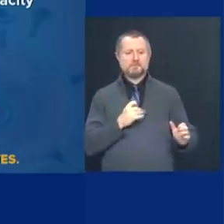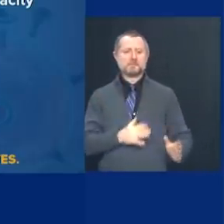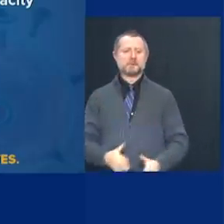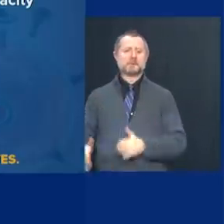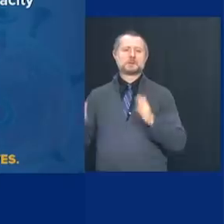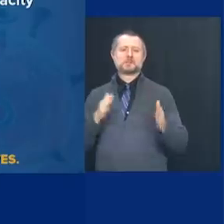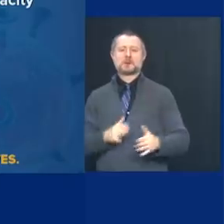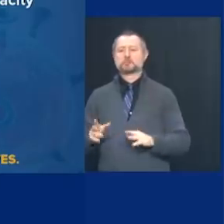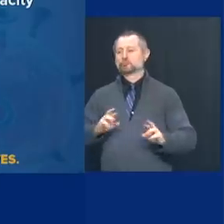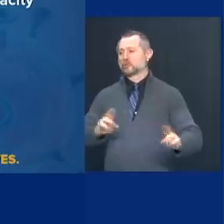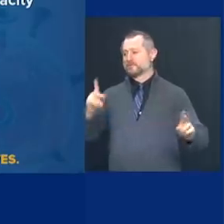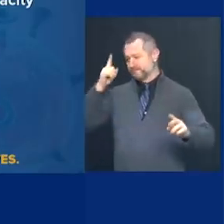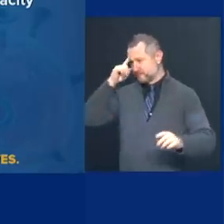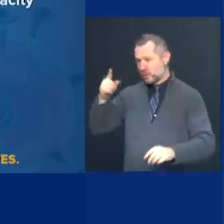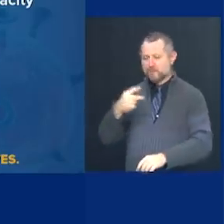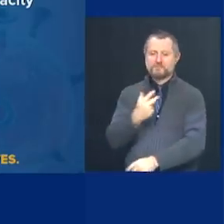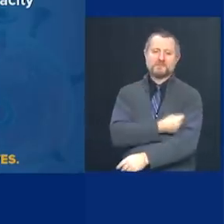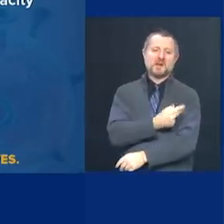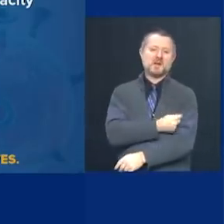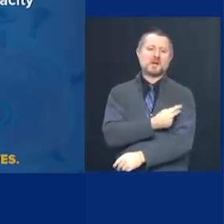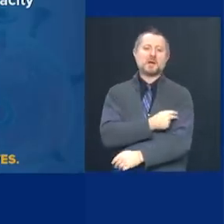most effective, most fair